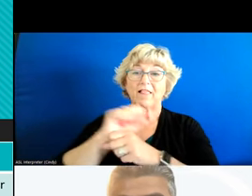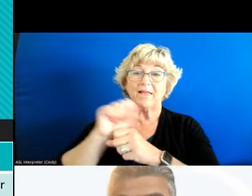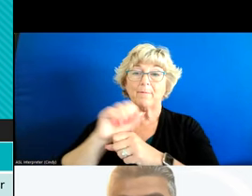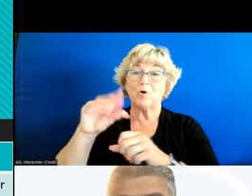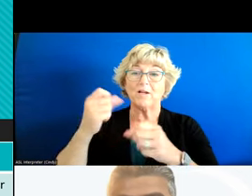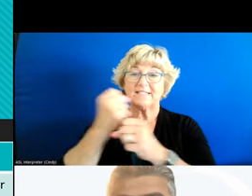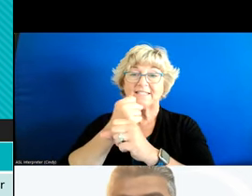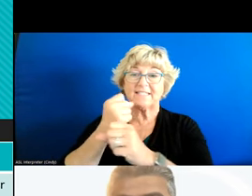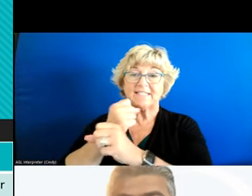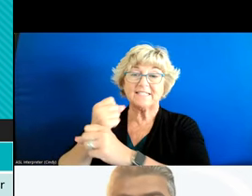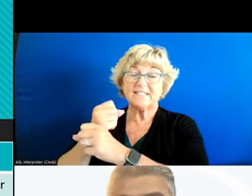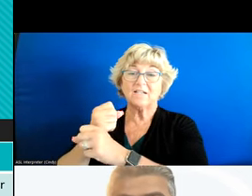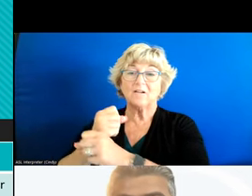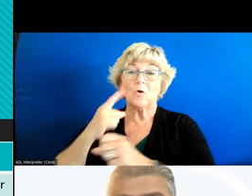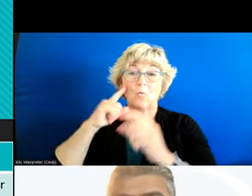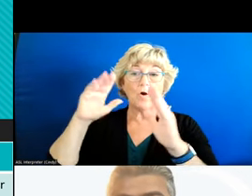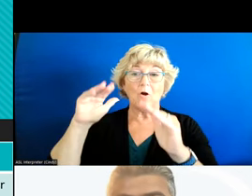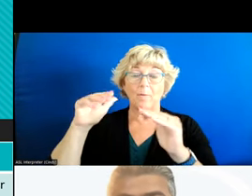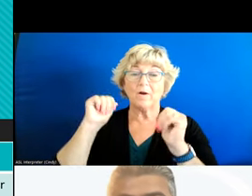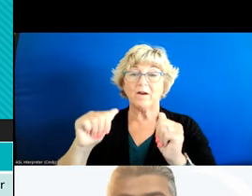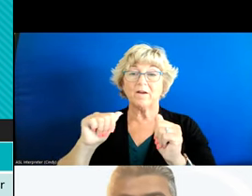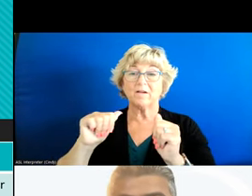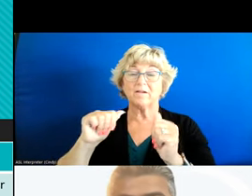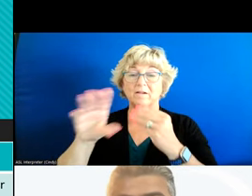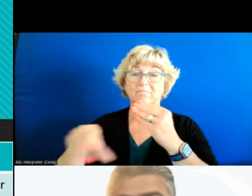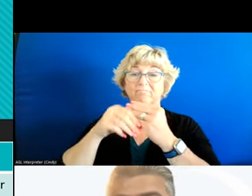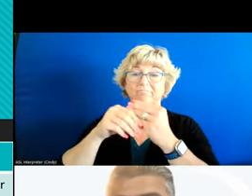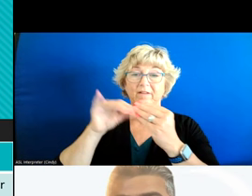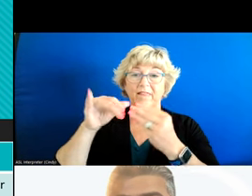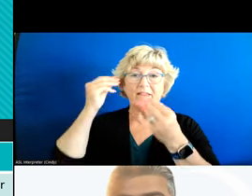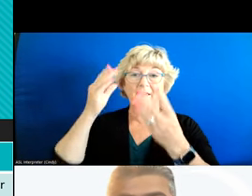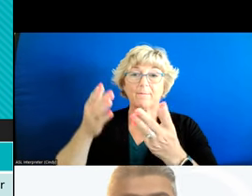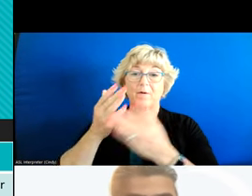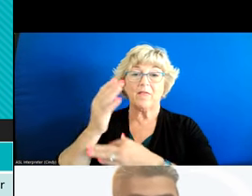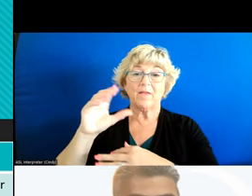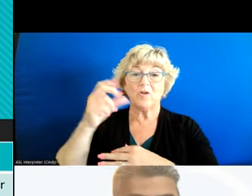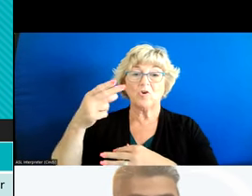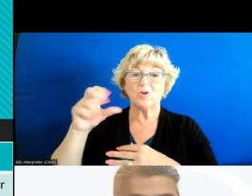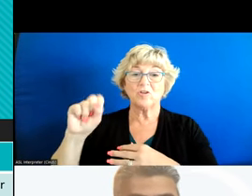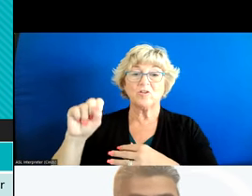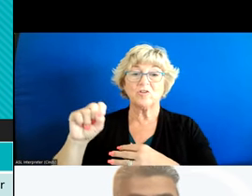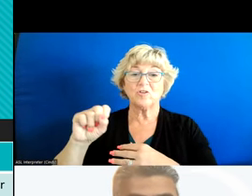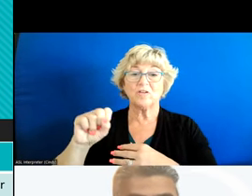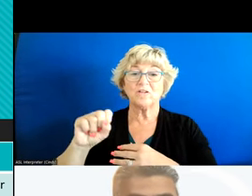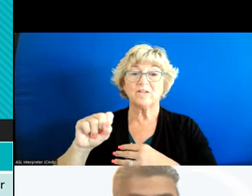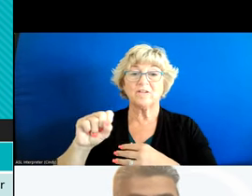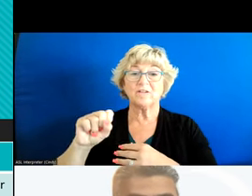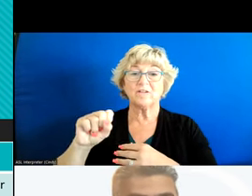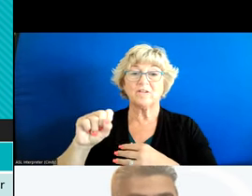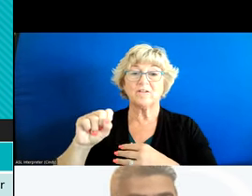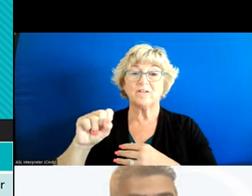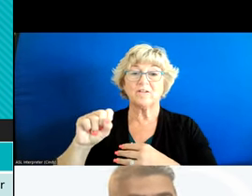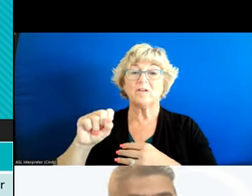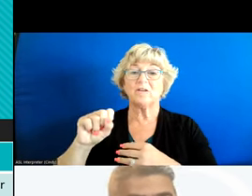uh and we are hoping that we can then augment some of these measures through chess and other indicators uh to capture some of these